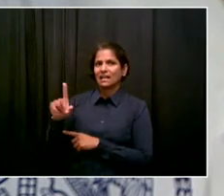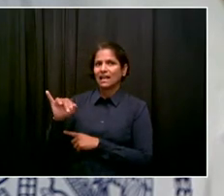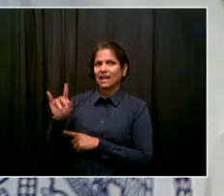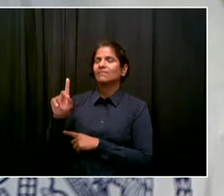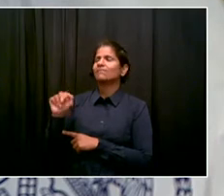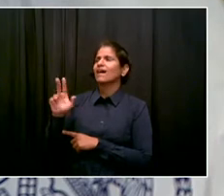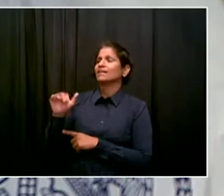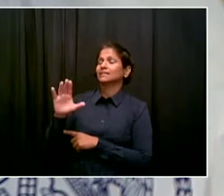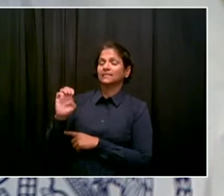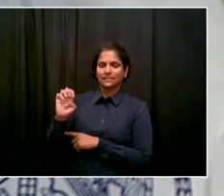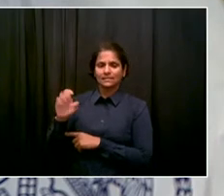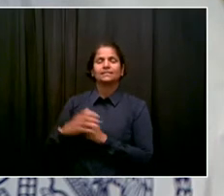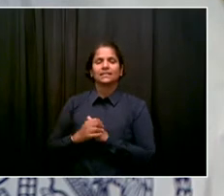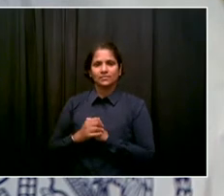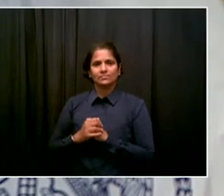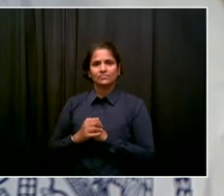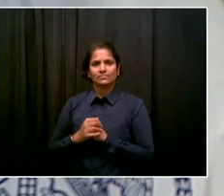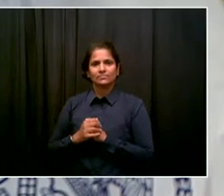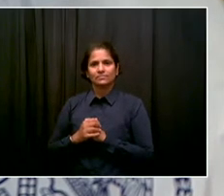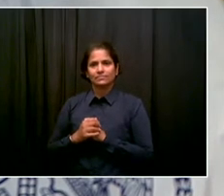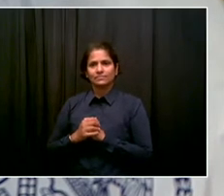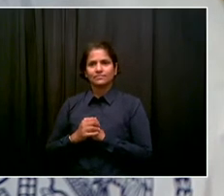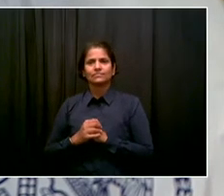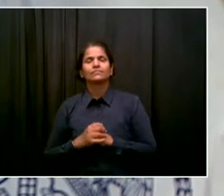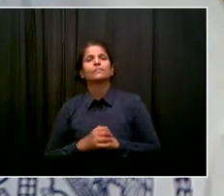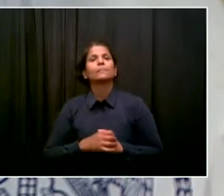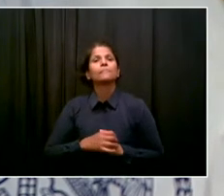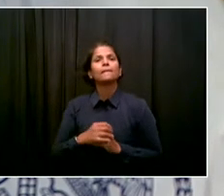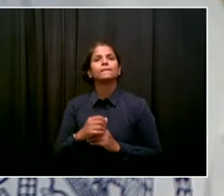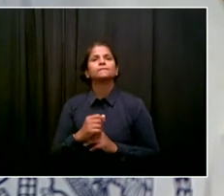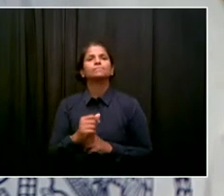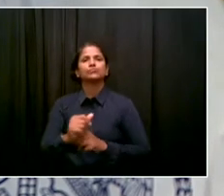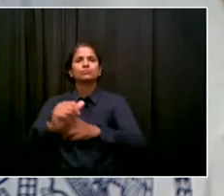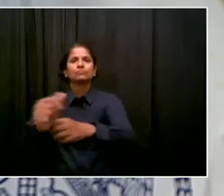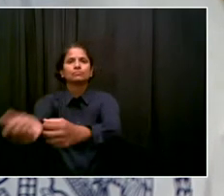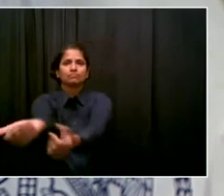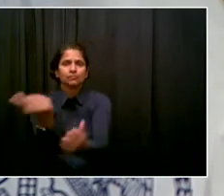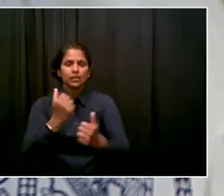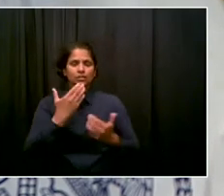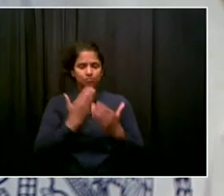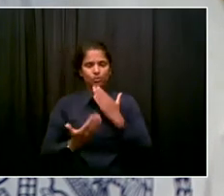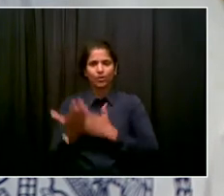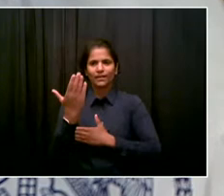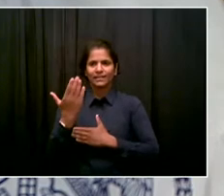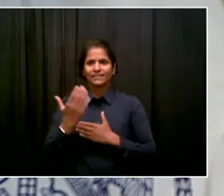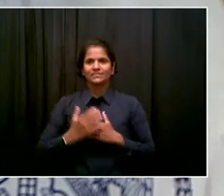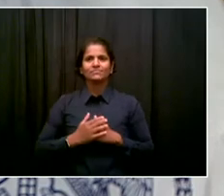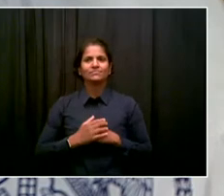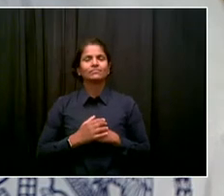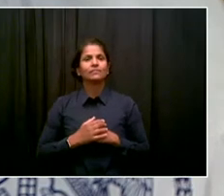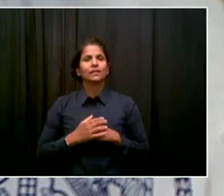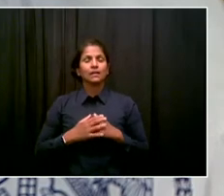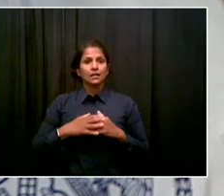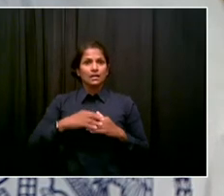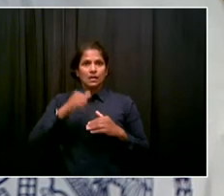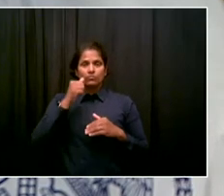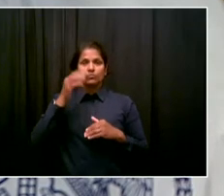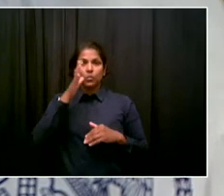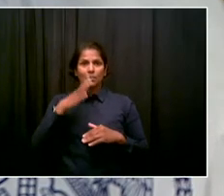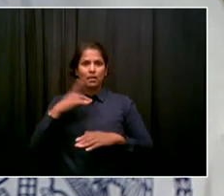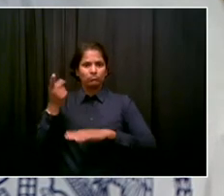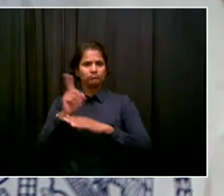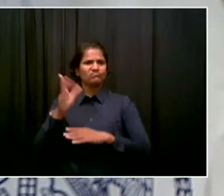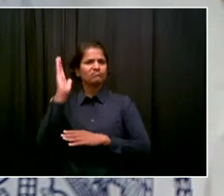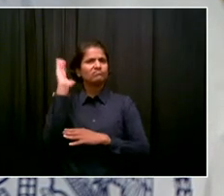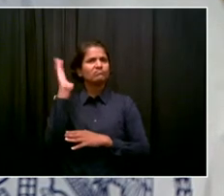Congresswoman Malliotakis and President Otto held a press conference earlier today. Essentially, the Army Corps of Engineers declined